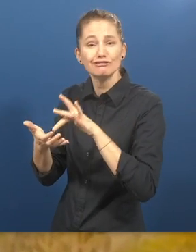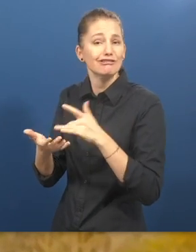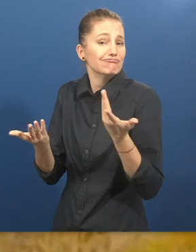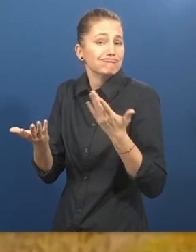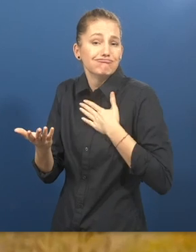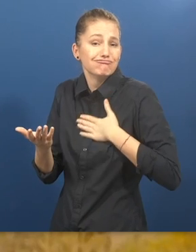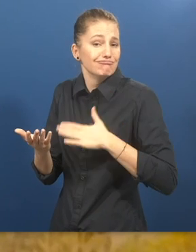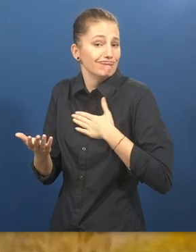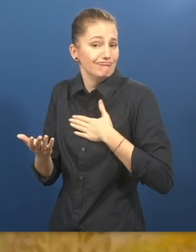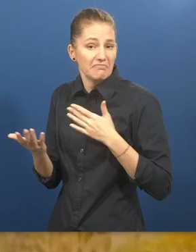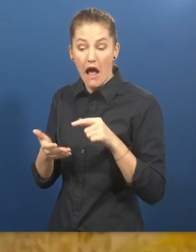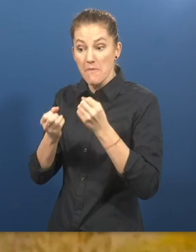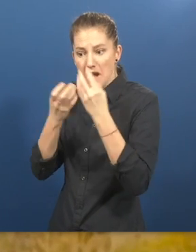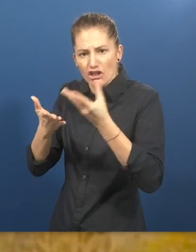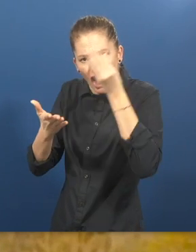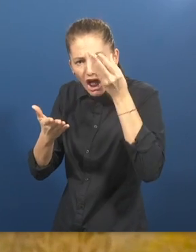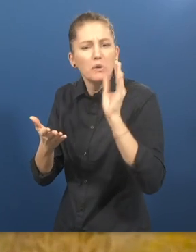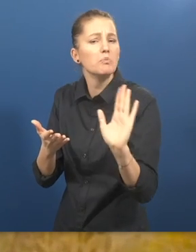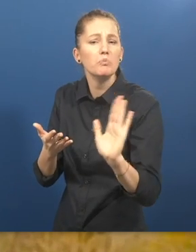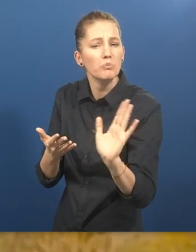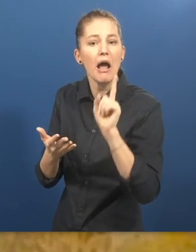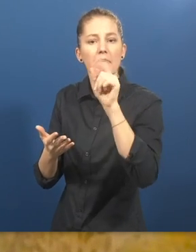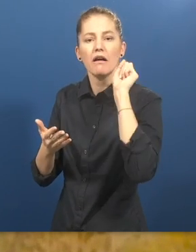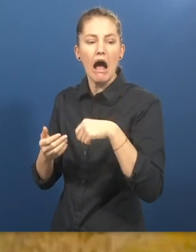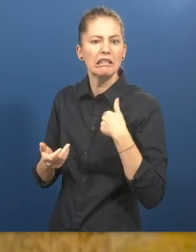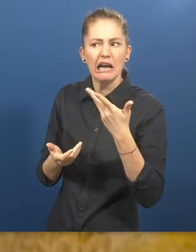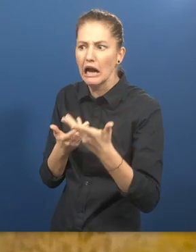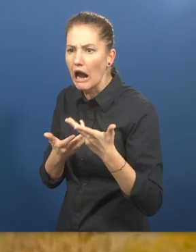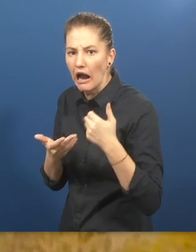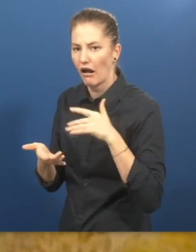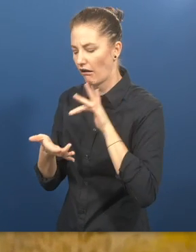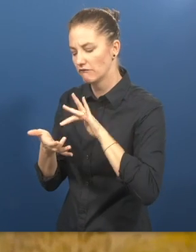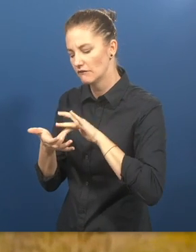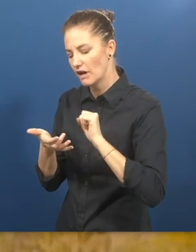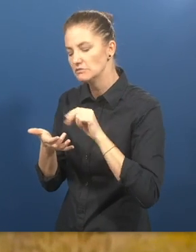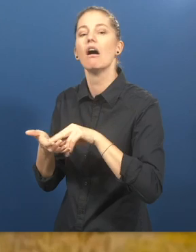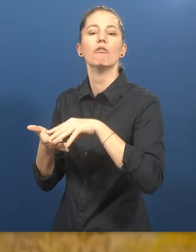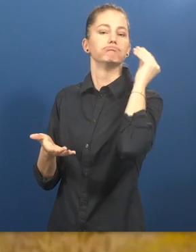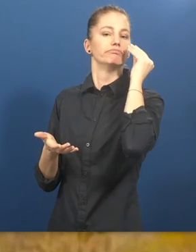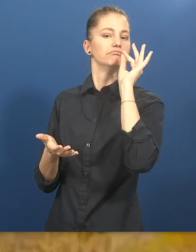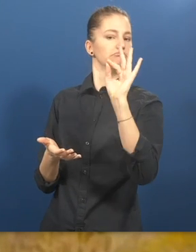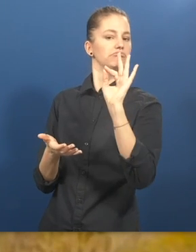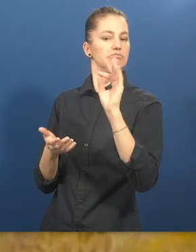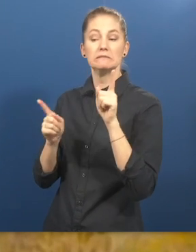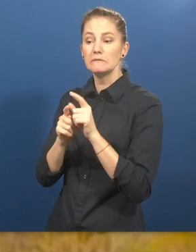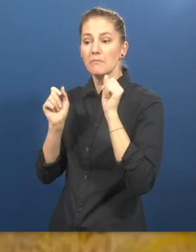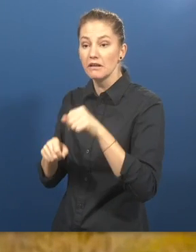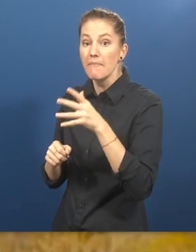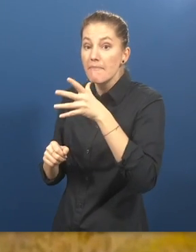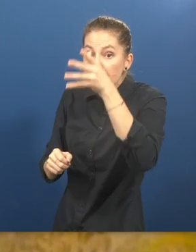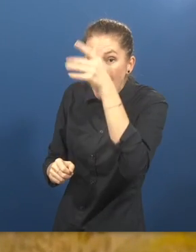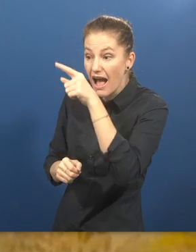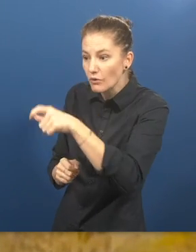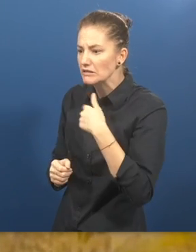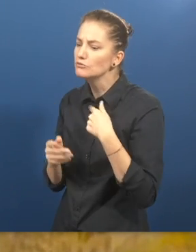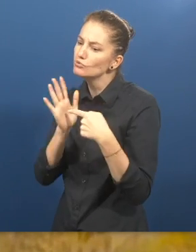I use it so much, not as much to learn in the field, but to be able to quickly open to